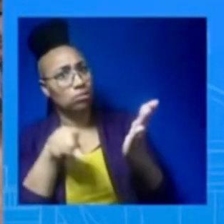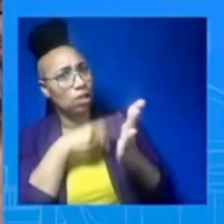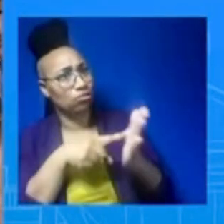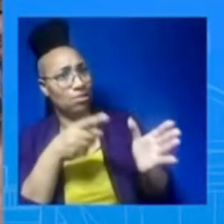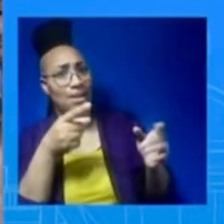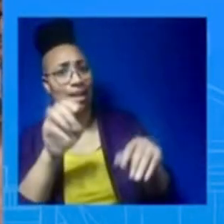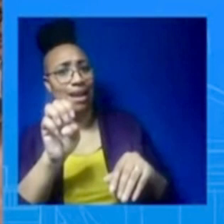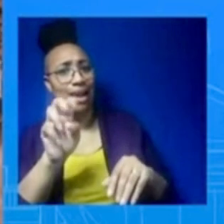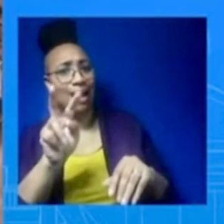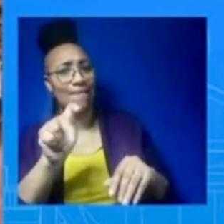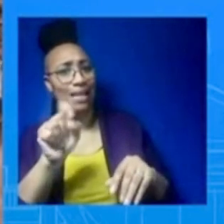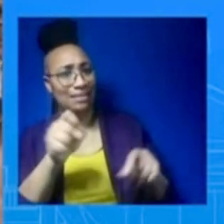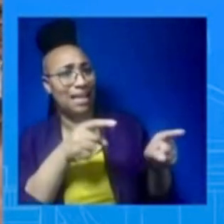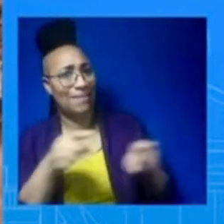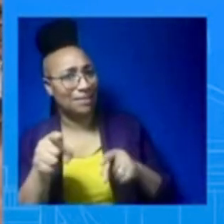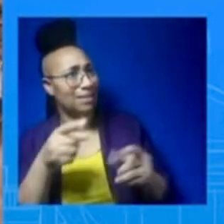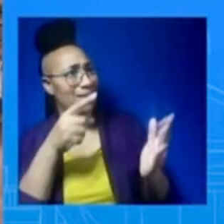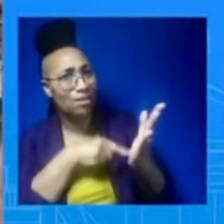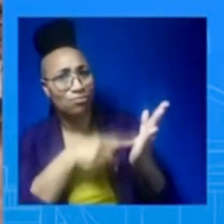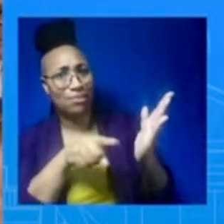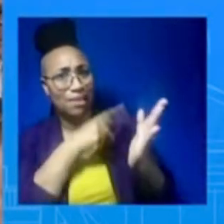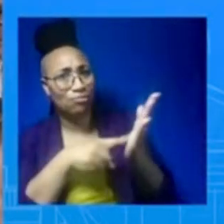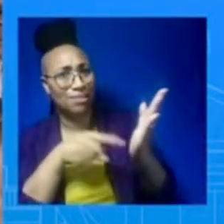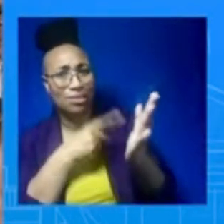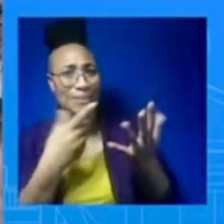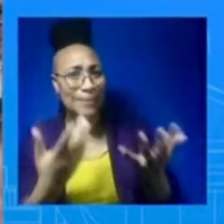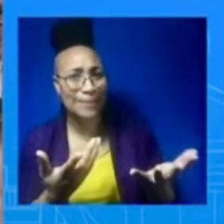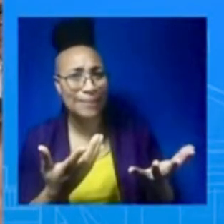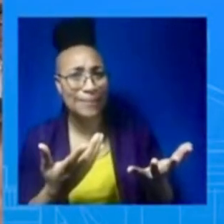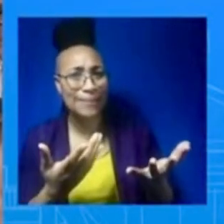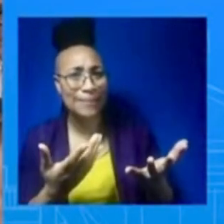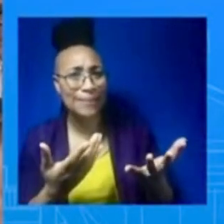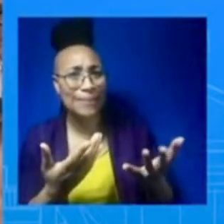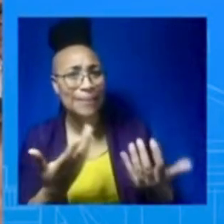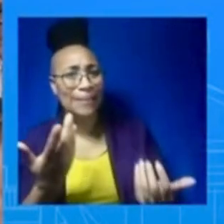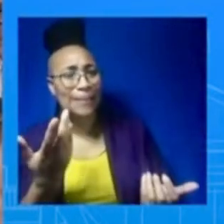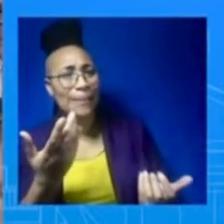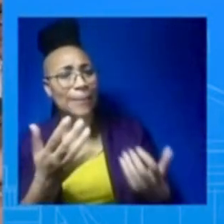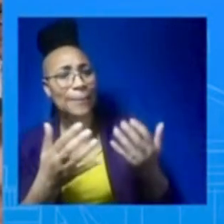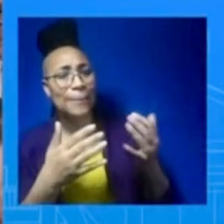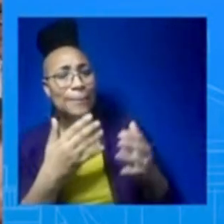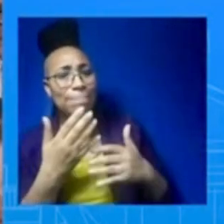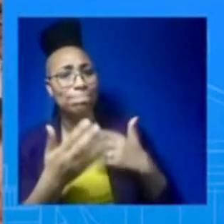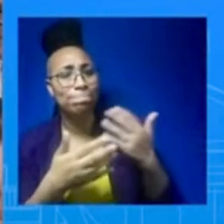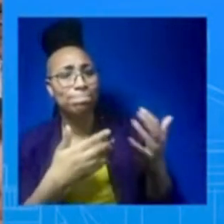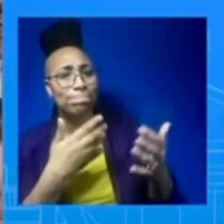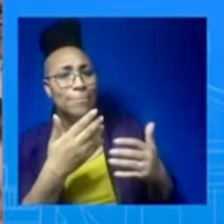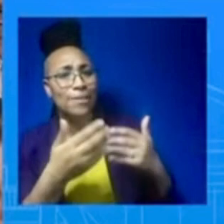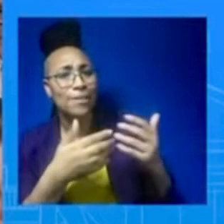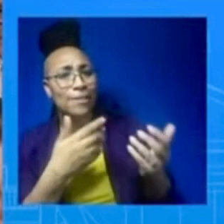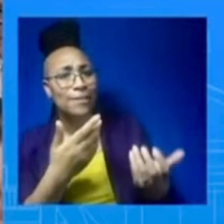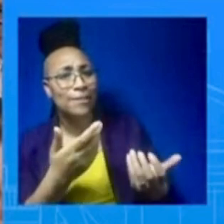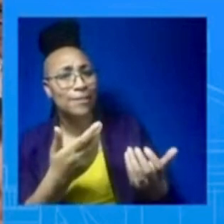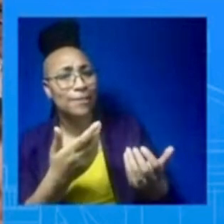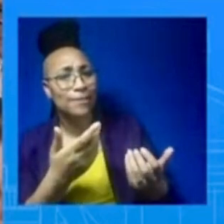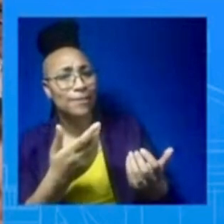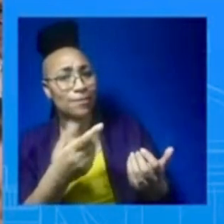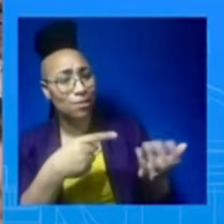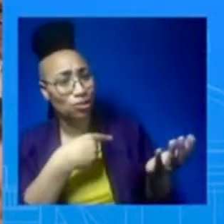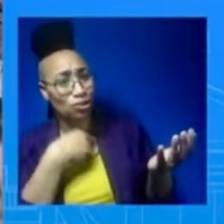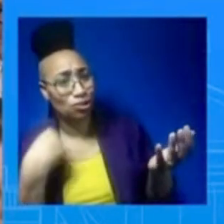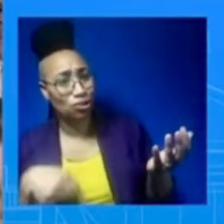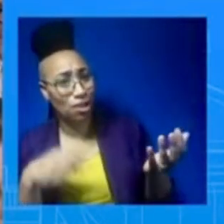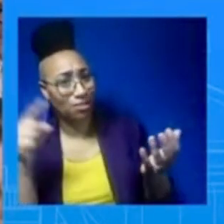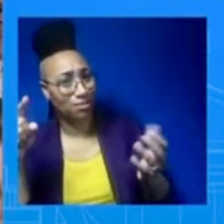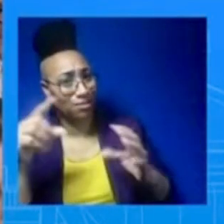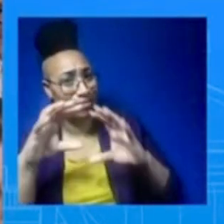was able to track this Chinese spy balloon from the inception of its mission off of Hainan Island all the